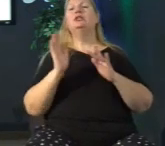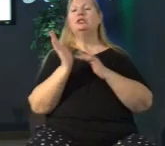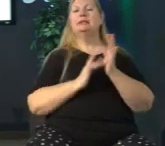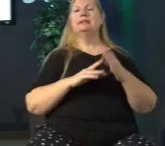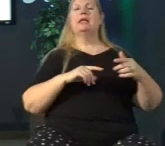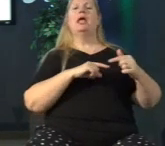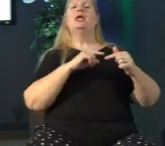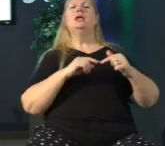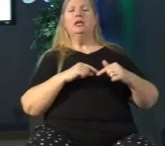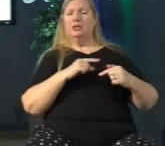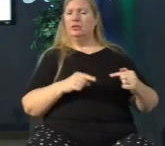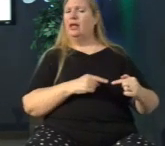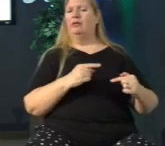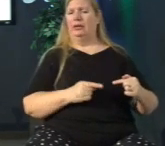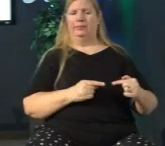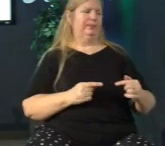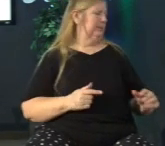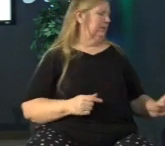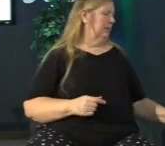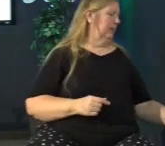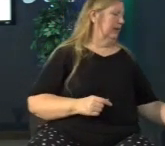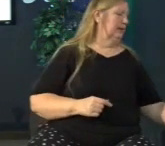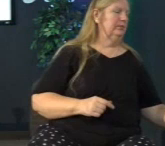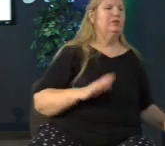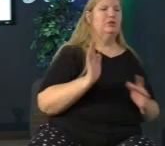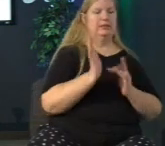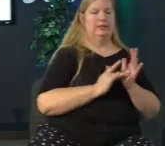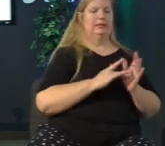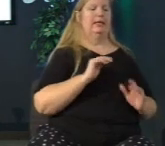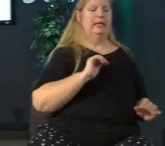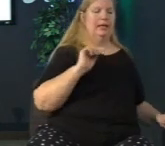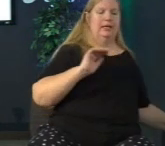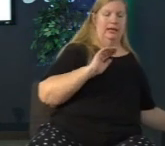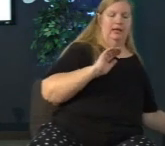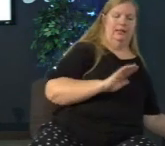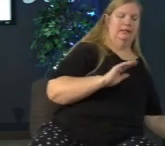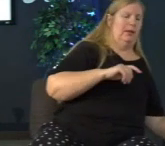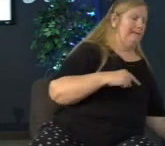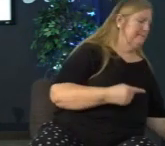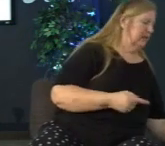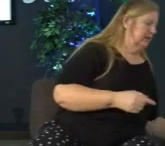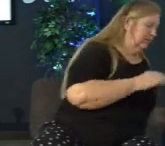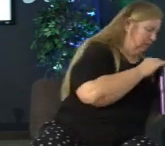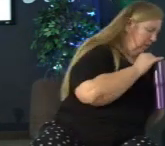yes Jesus' pain brought us into God's household